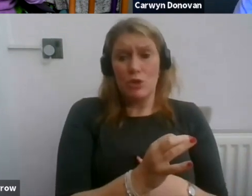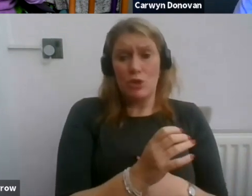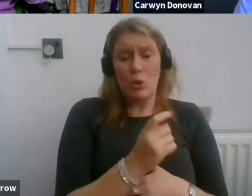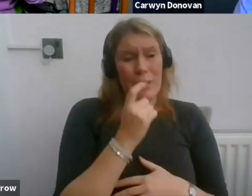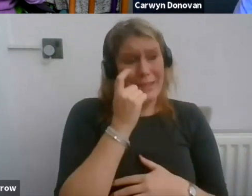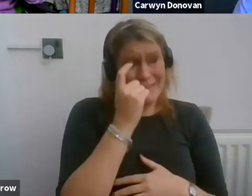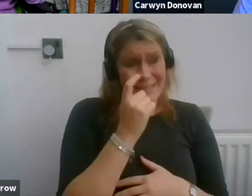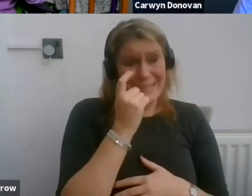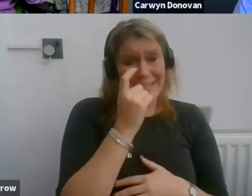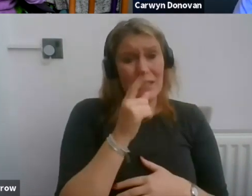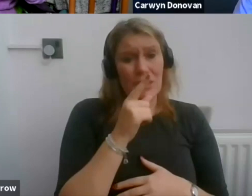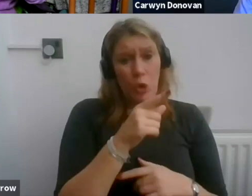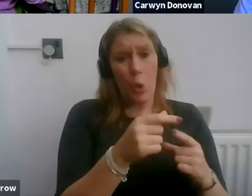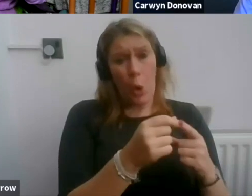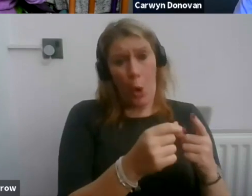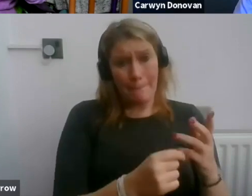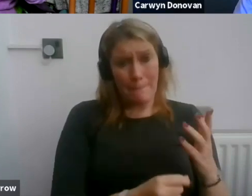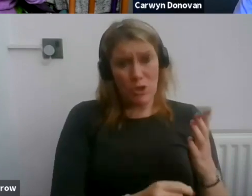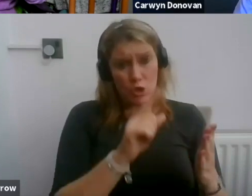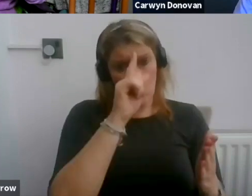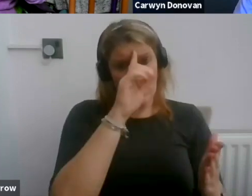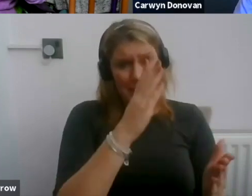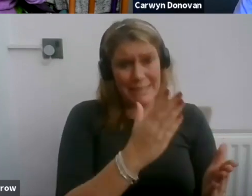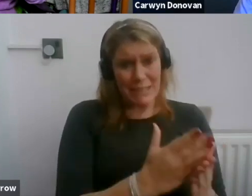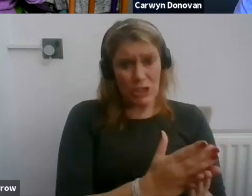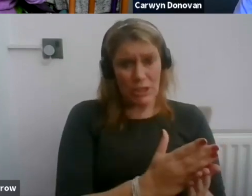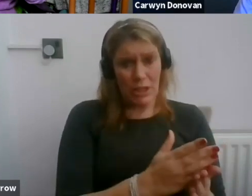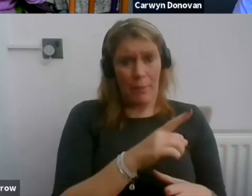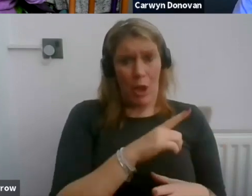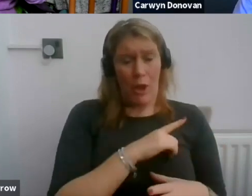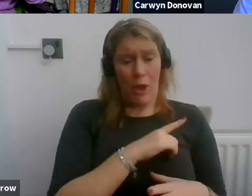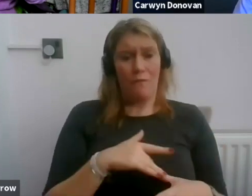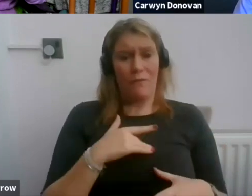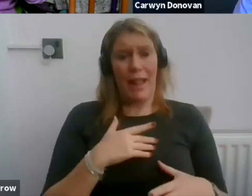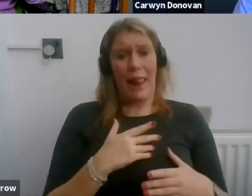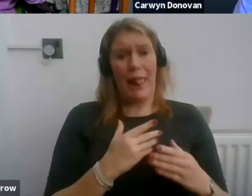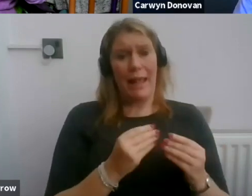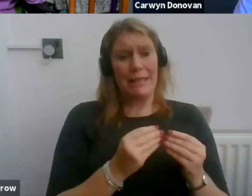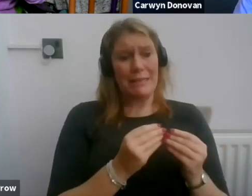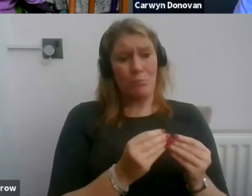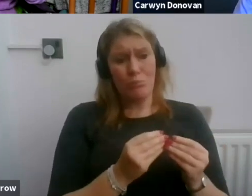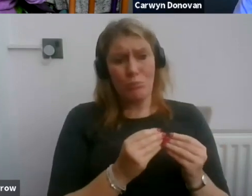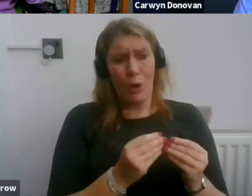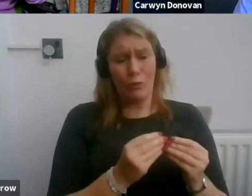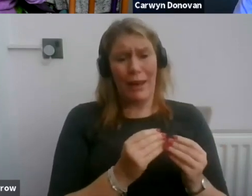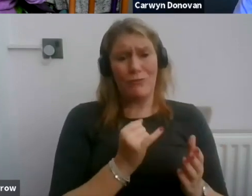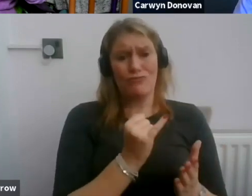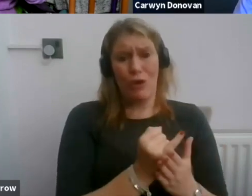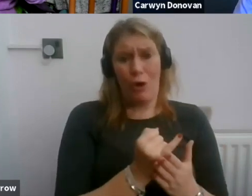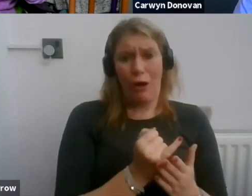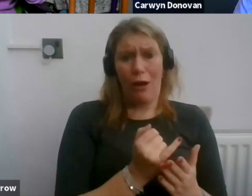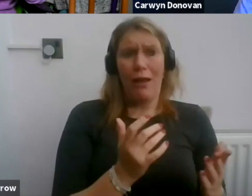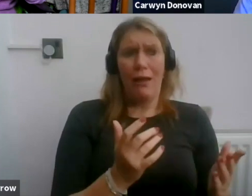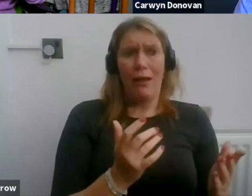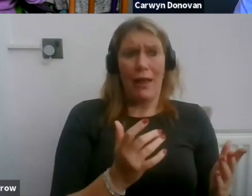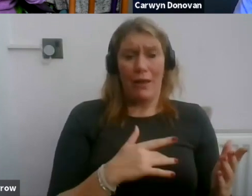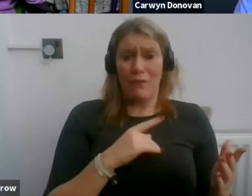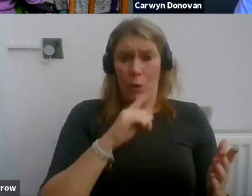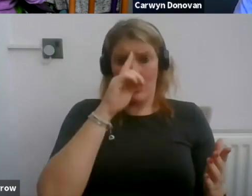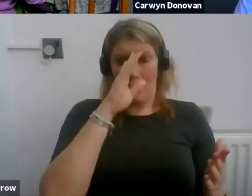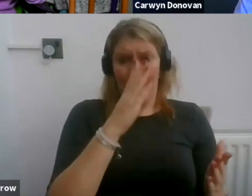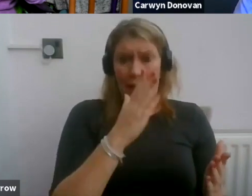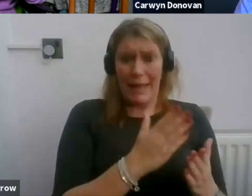this option. Aside from it being morally wrong, I refuse to believe that this is not